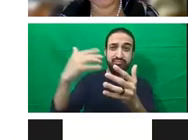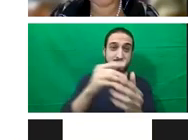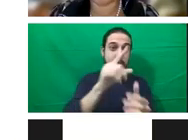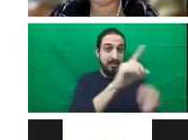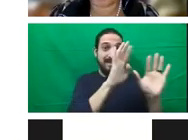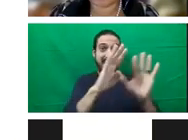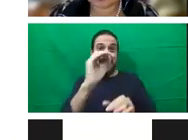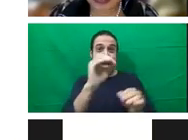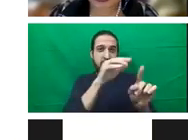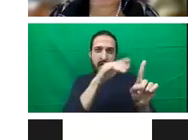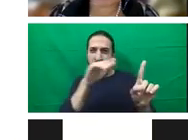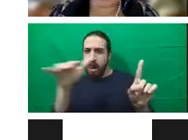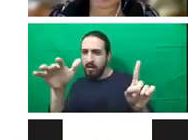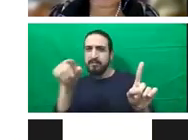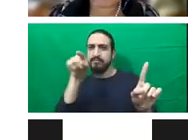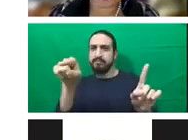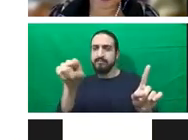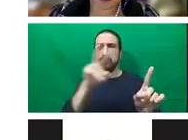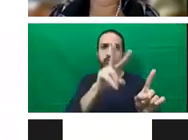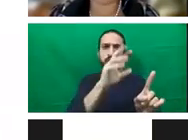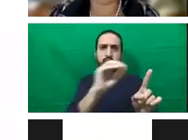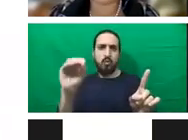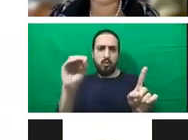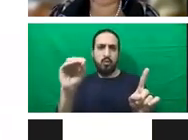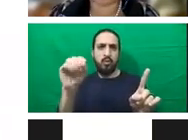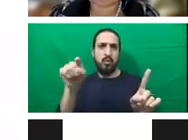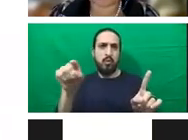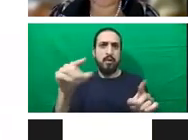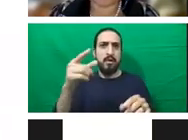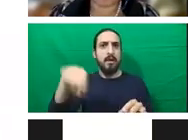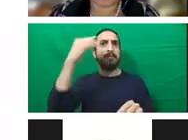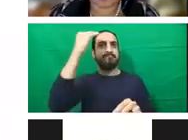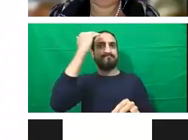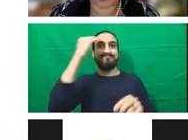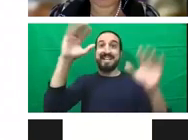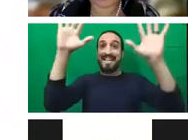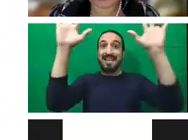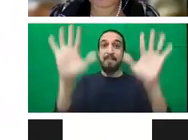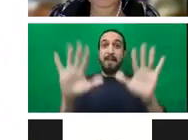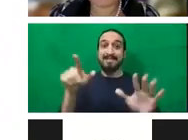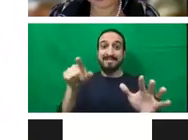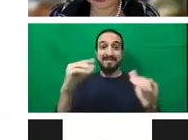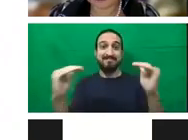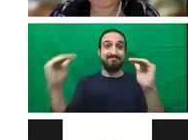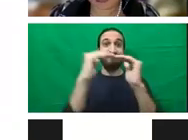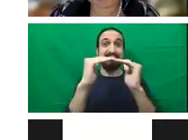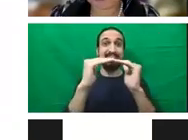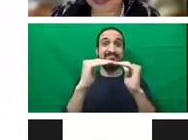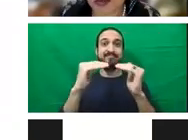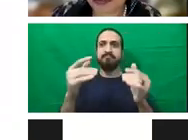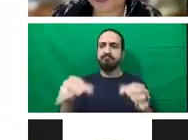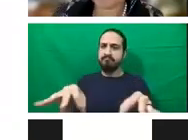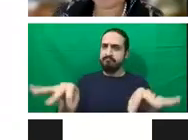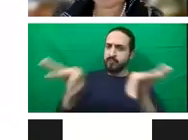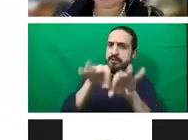was also essential for a composite response. And while gender was mentioned in Paris